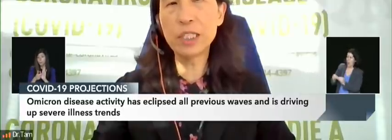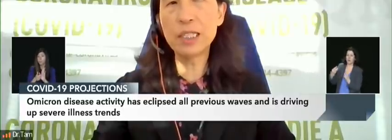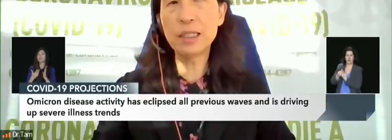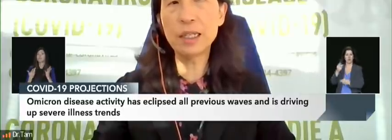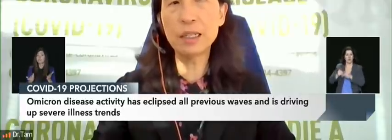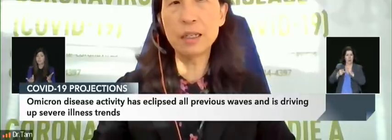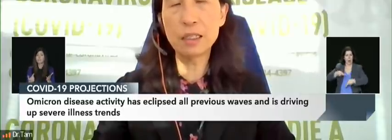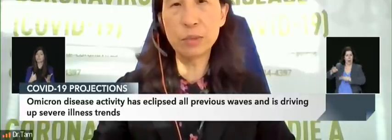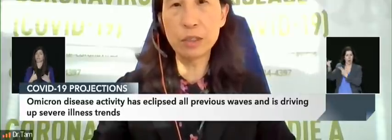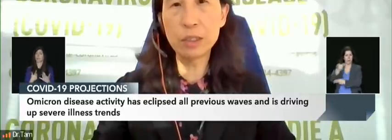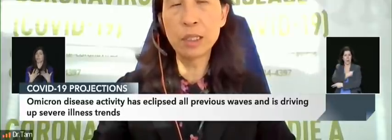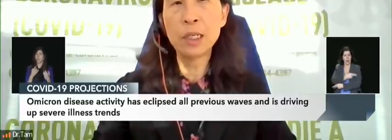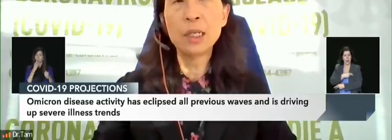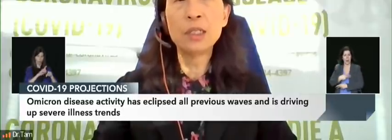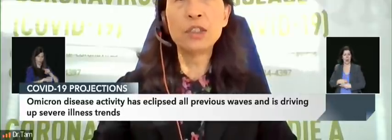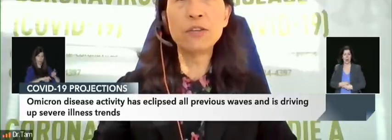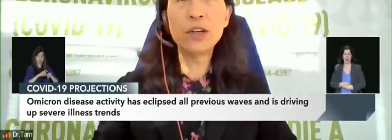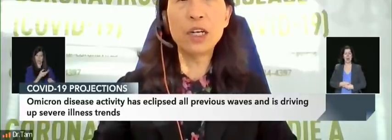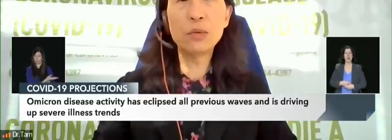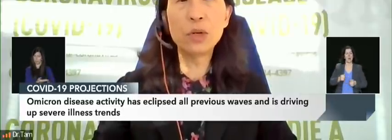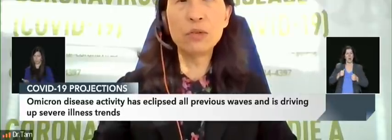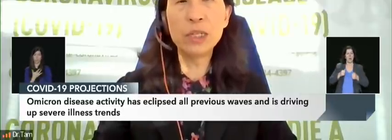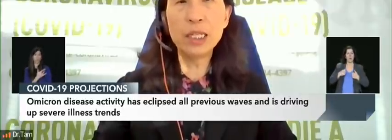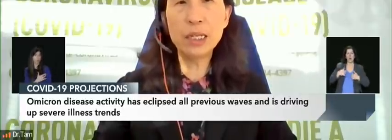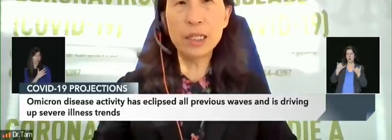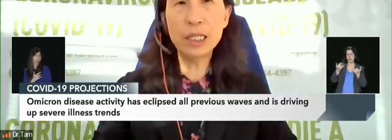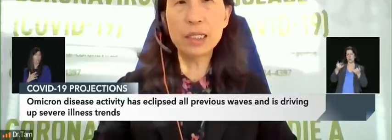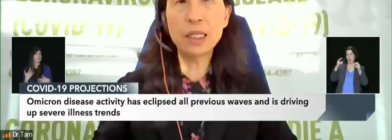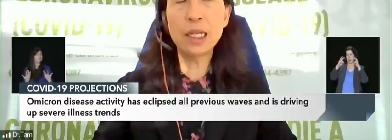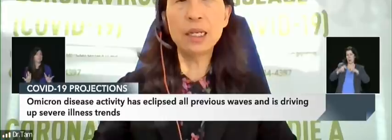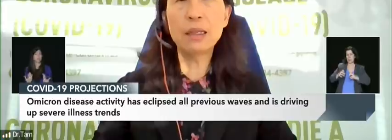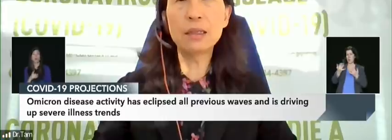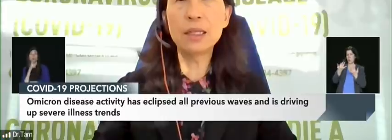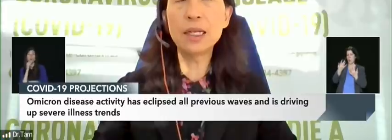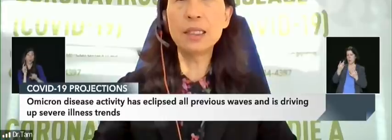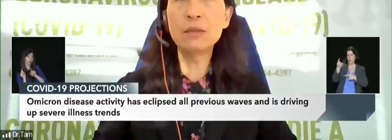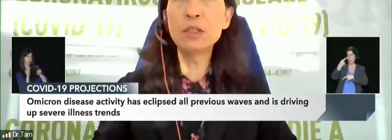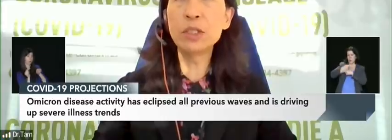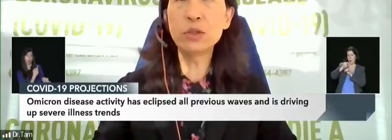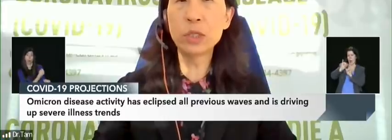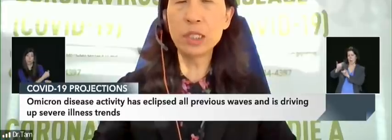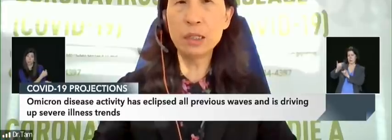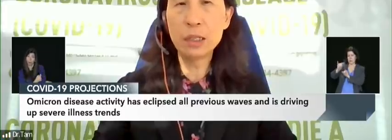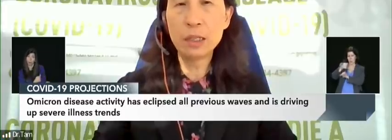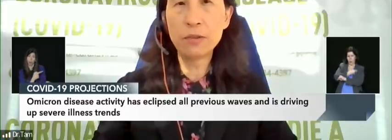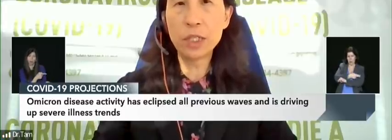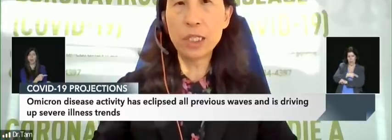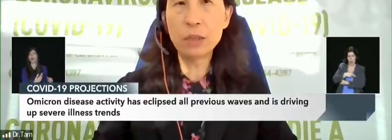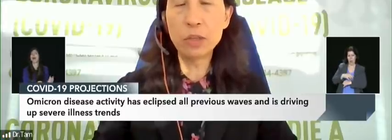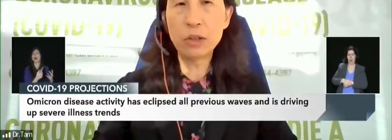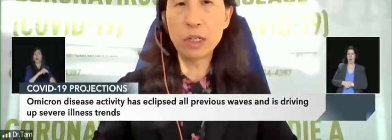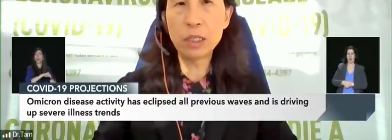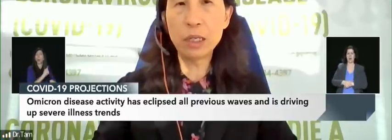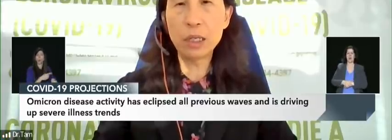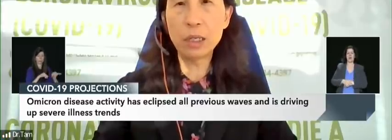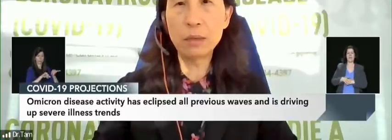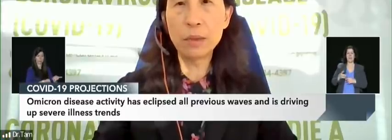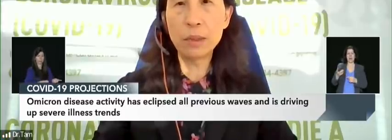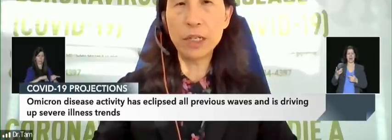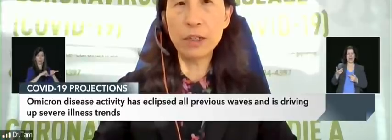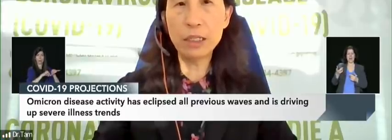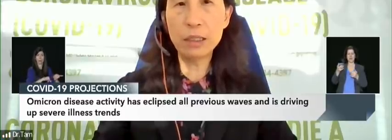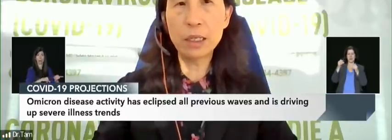clinical progression inside the hospitals. So far, what we've been hearing is that the length of stay seems to be shorter for the